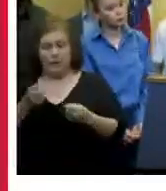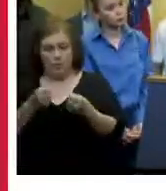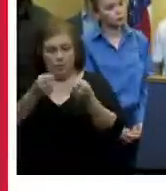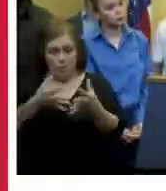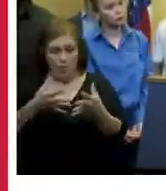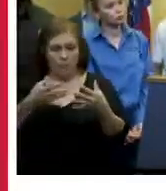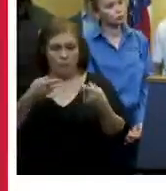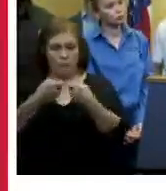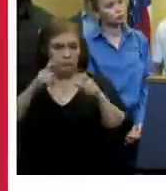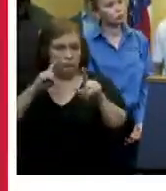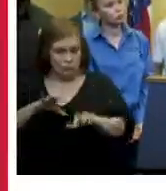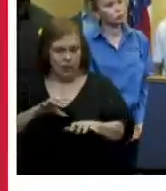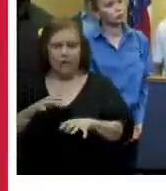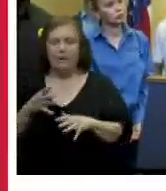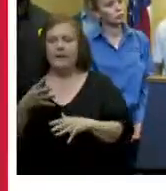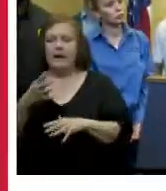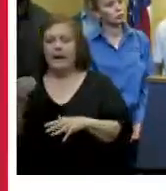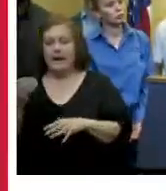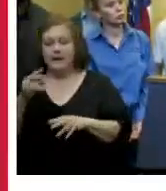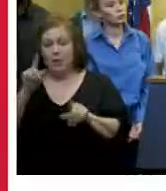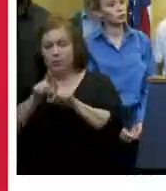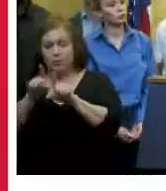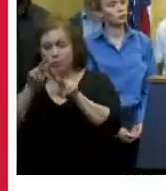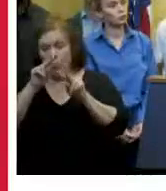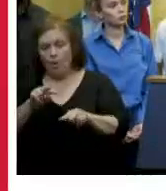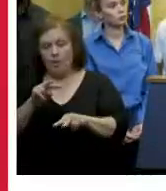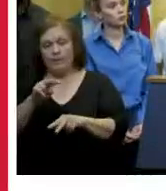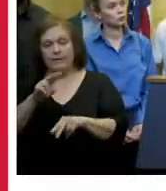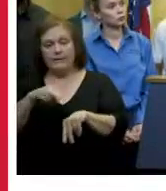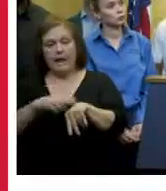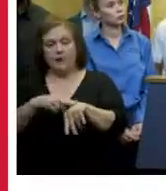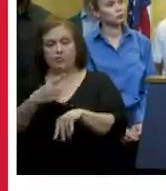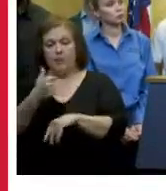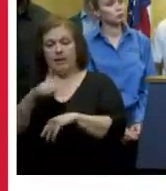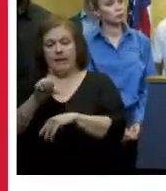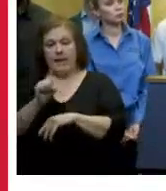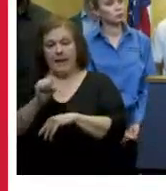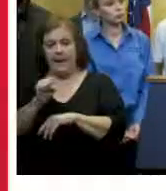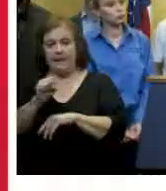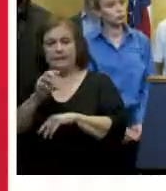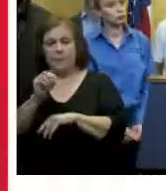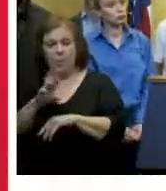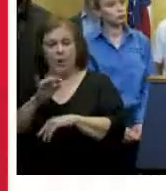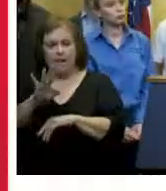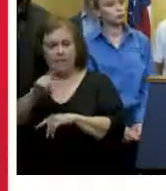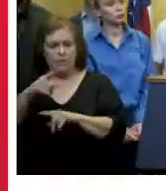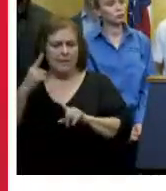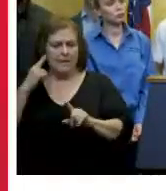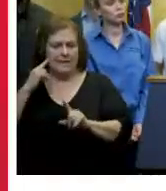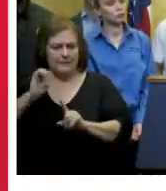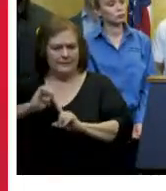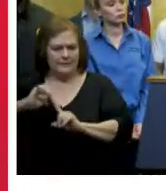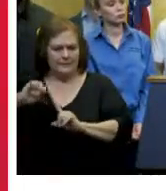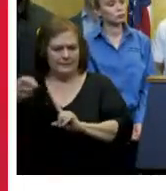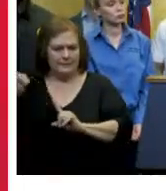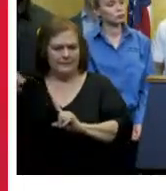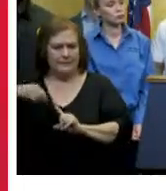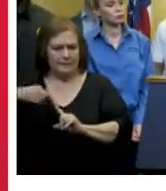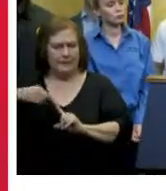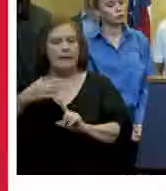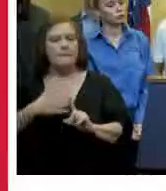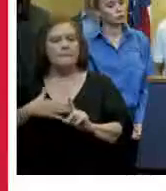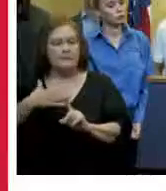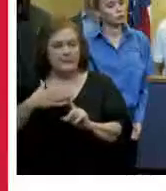to stay alert for natural natural gas leaks if they smell natural gas or hear blowing or hissing noise leave the area